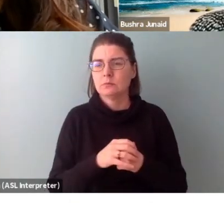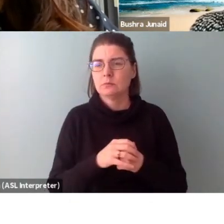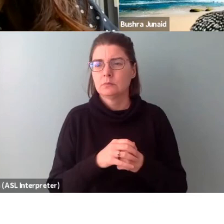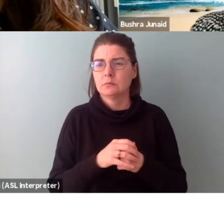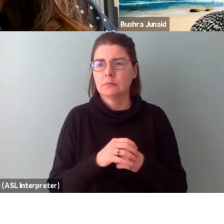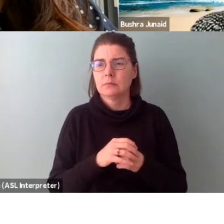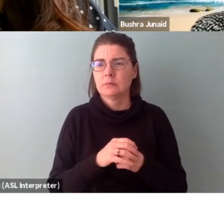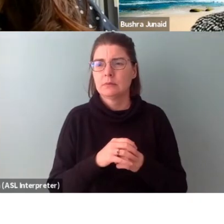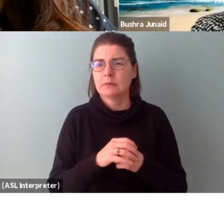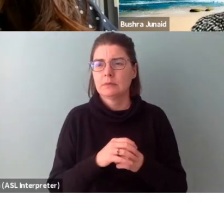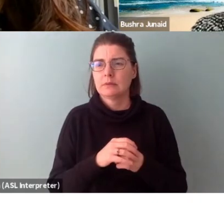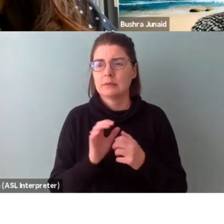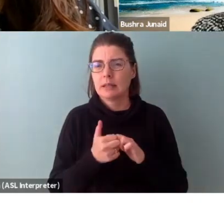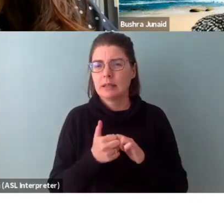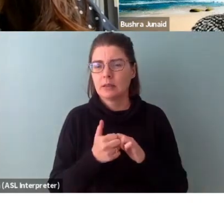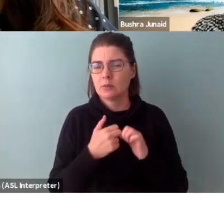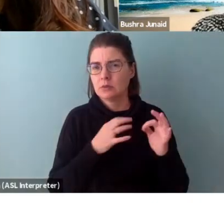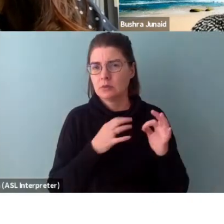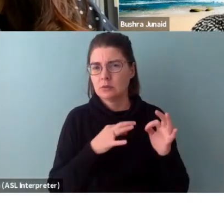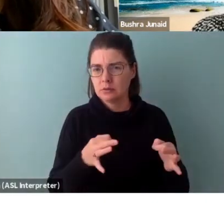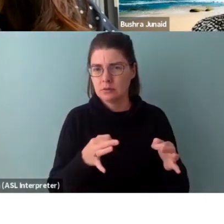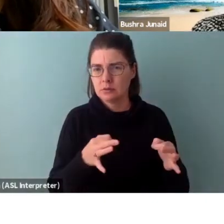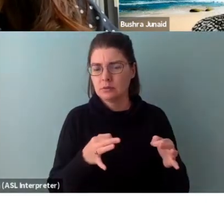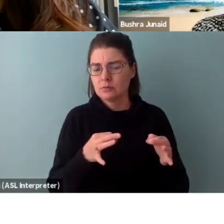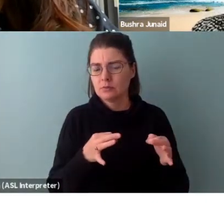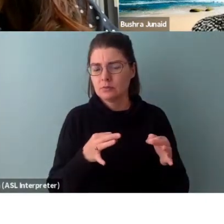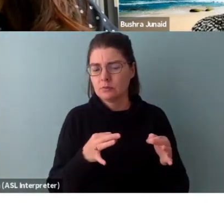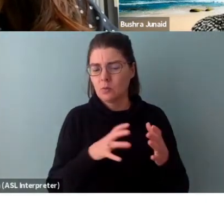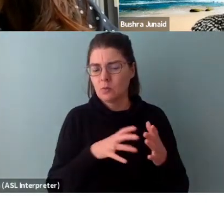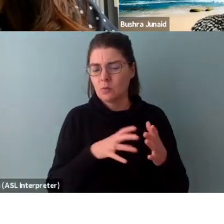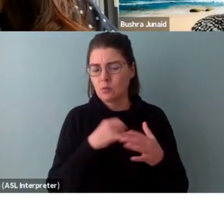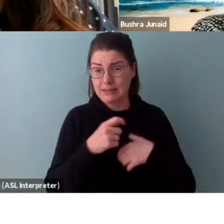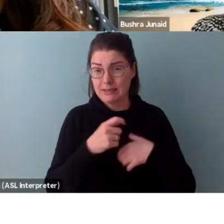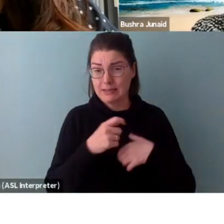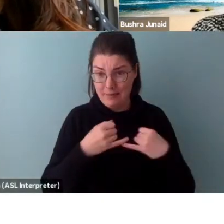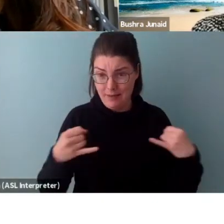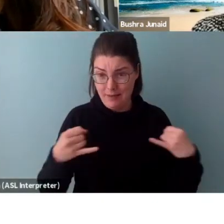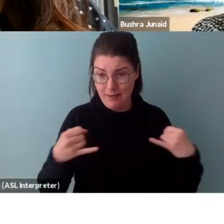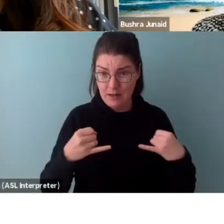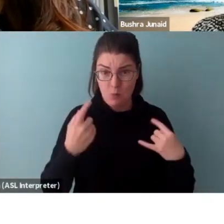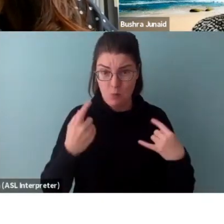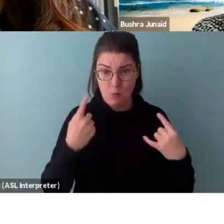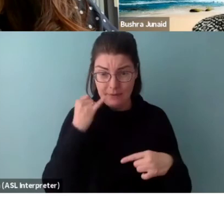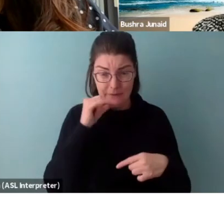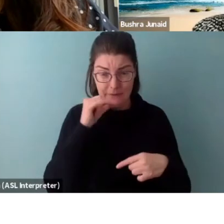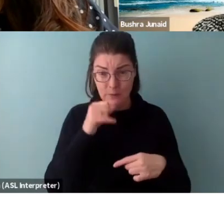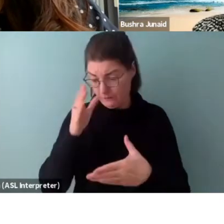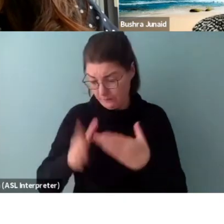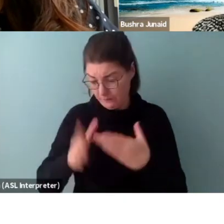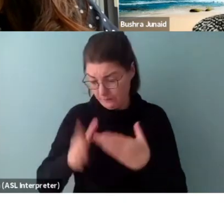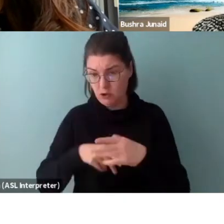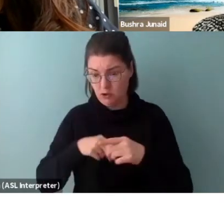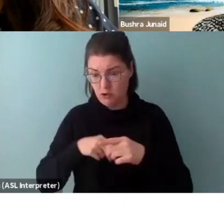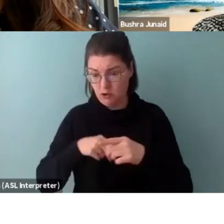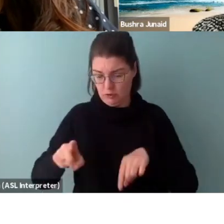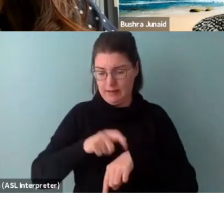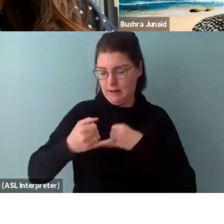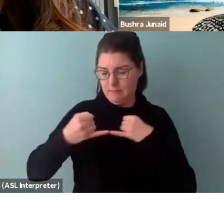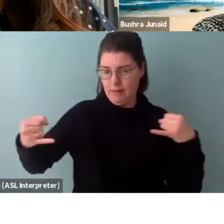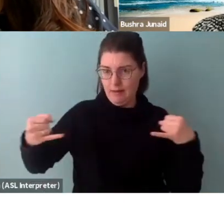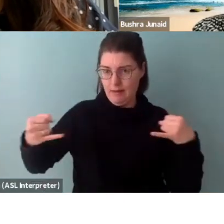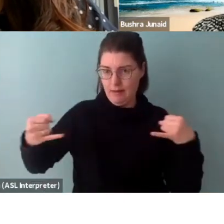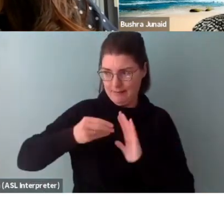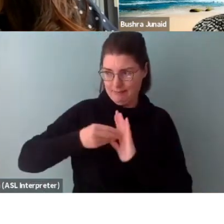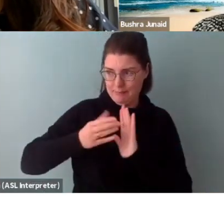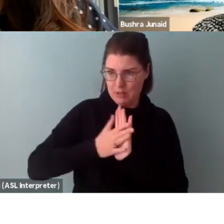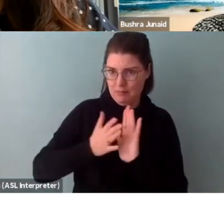determine your project timeline. And what happens if you don't complete your project within the time period that you said you